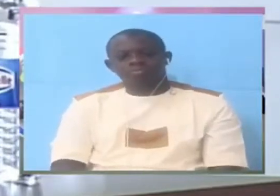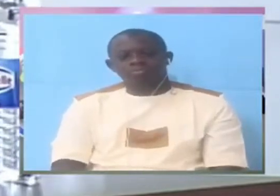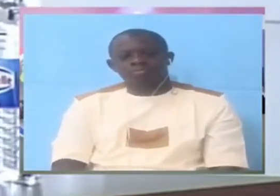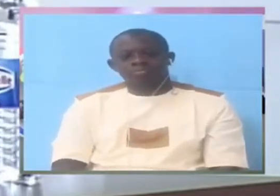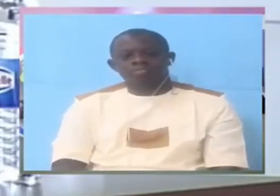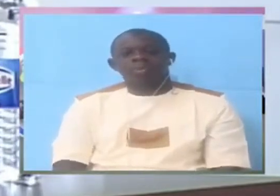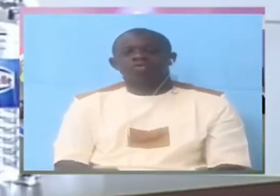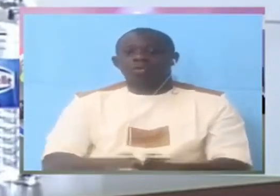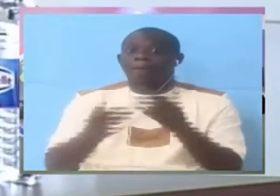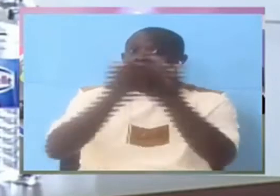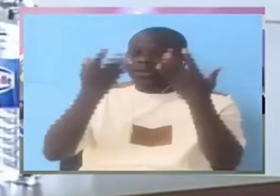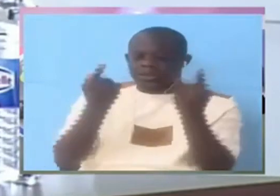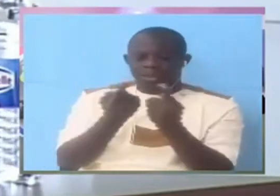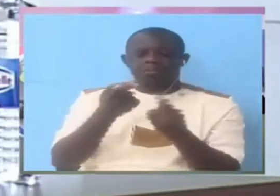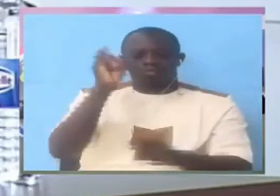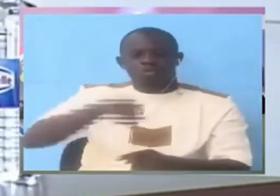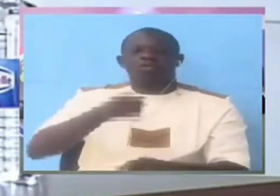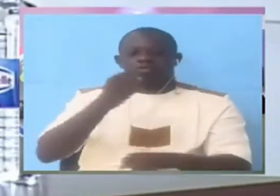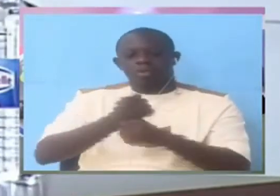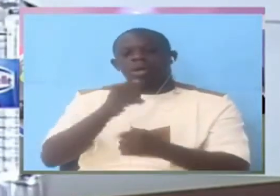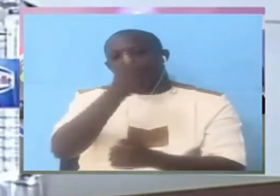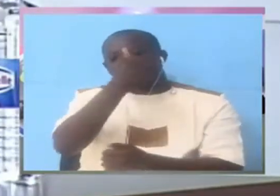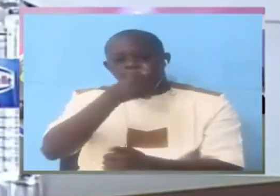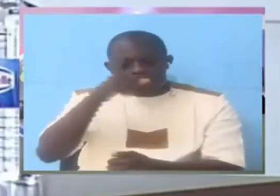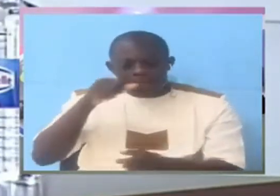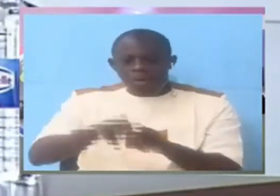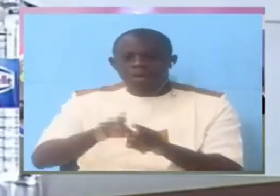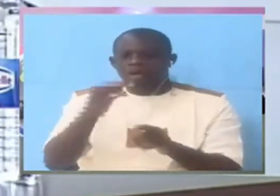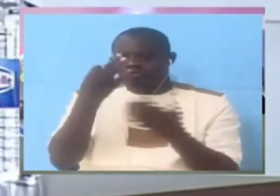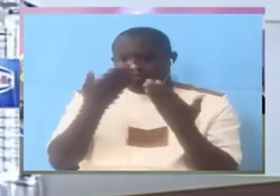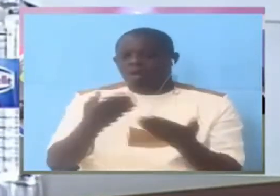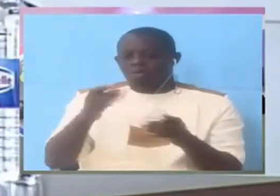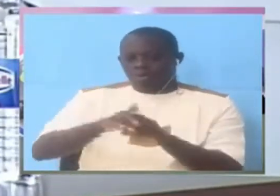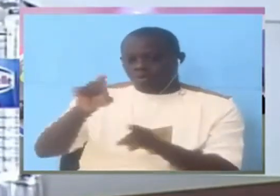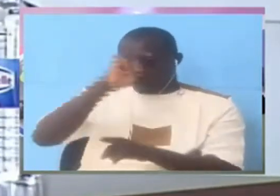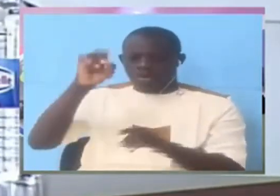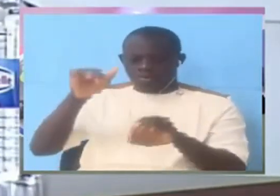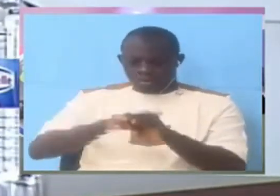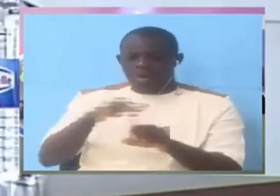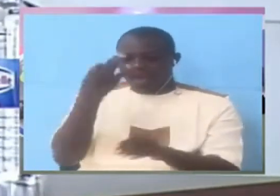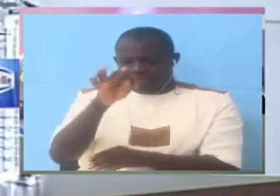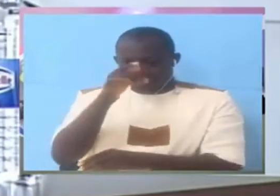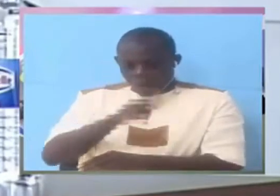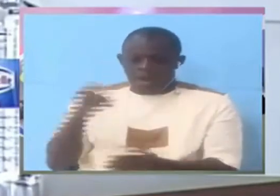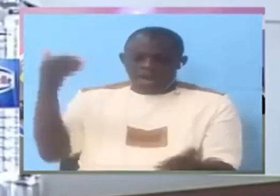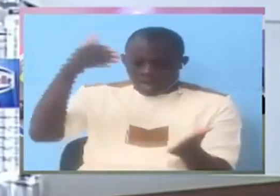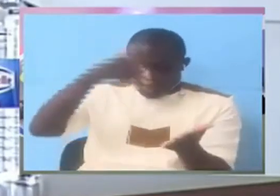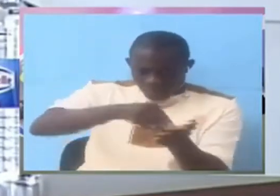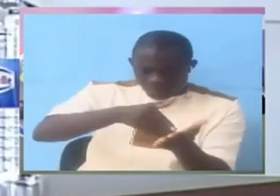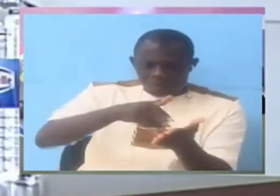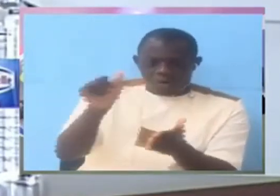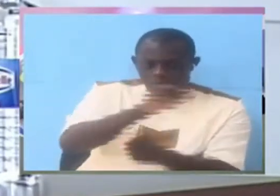So that the operatives would not know until and unless you reach a certain stage and there then you start to know A, B, and C.